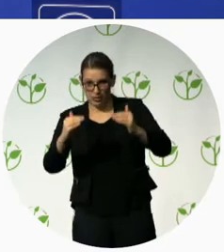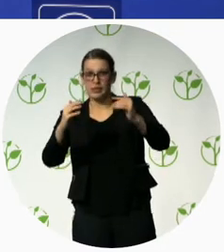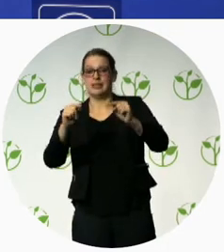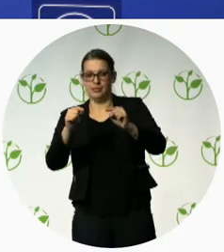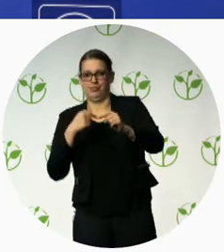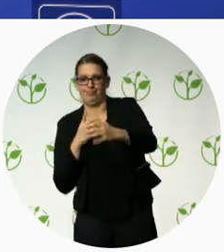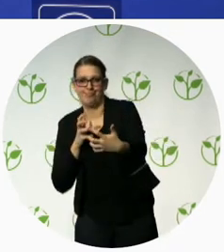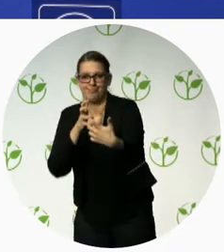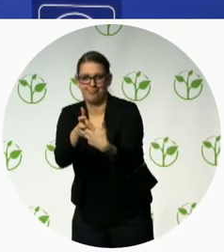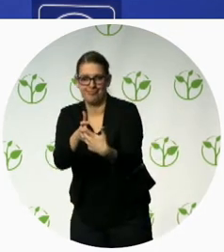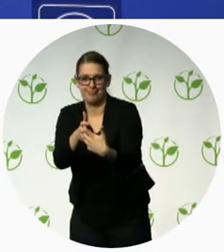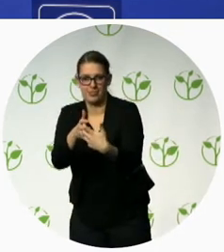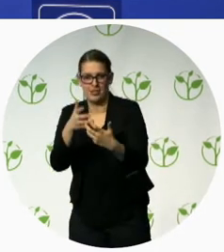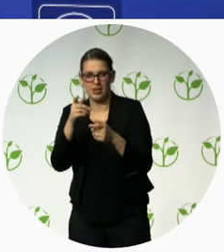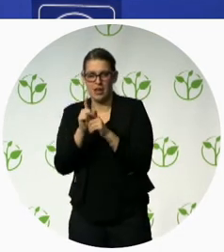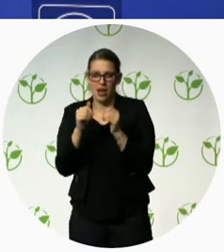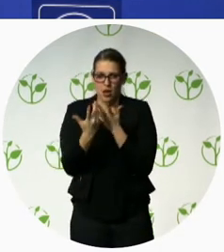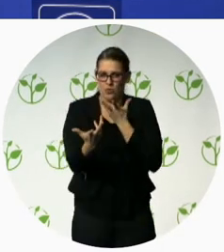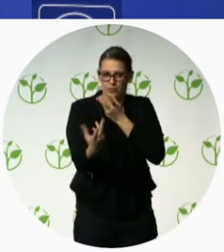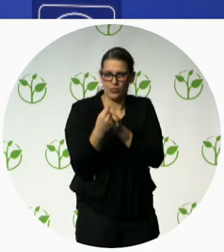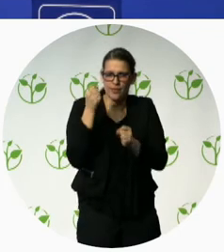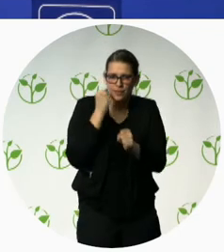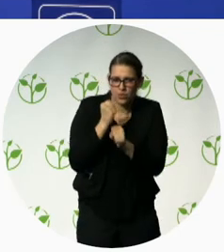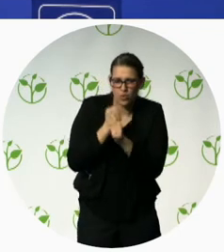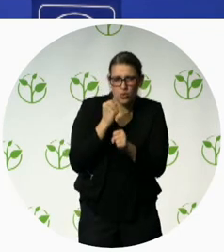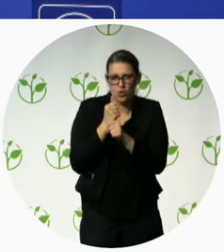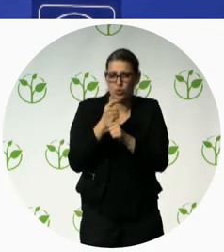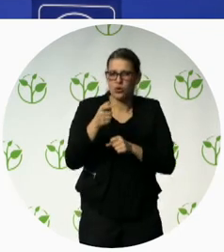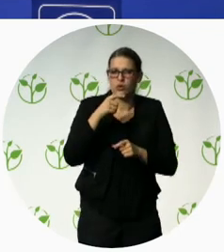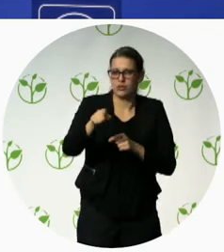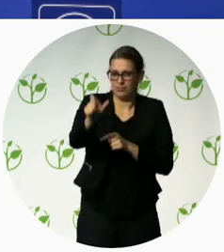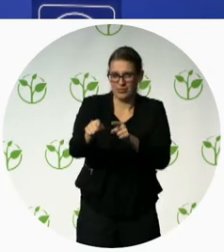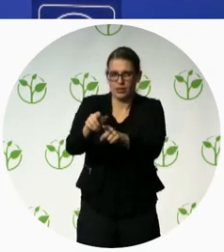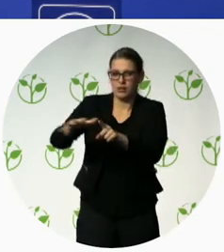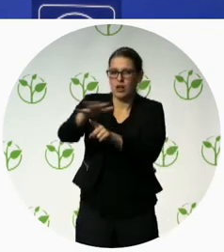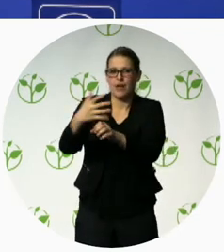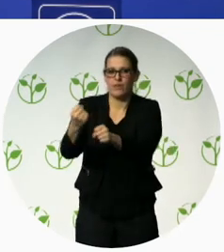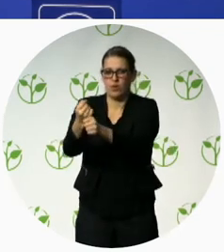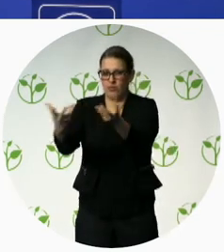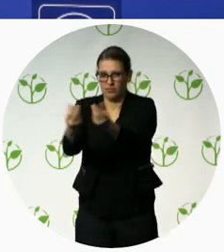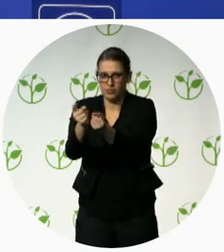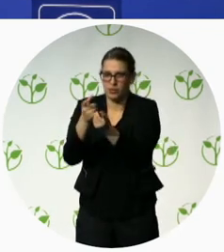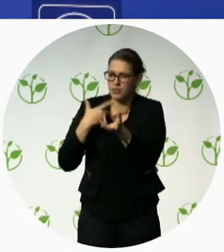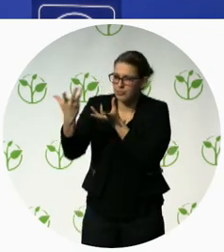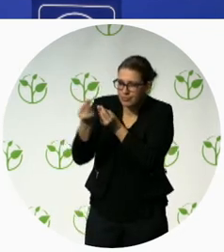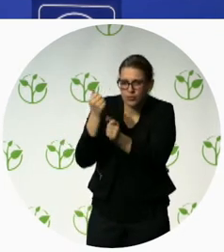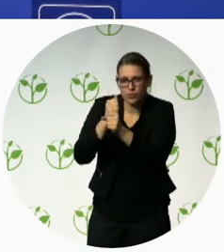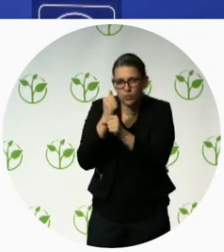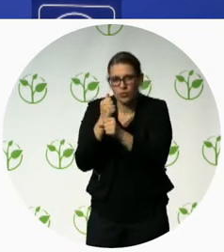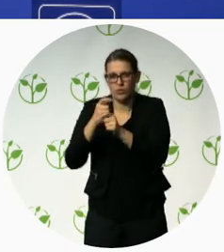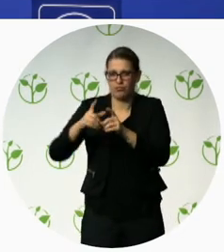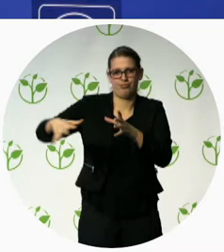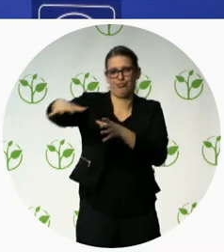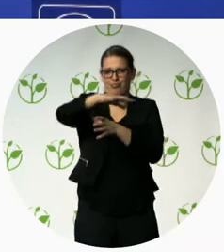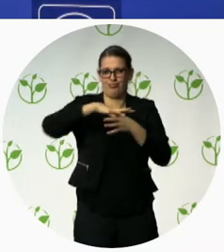that they undergo as she said every single year for mandatory hours include training on how to provide services